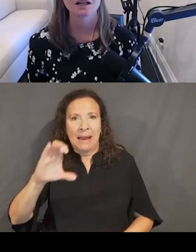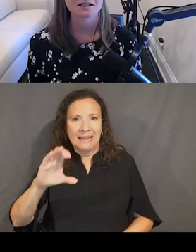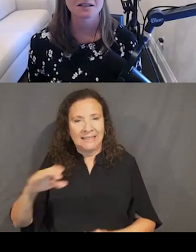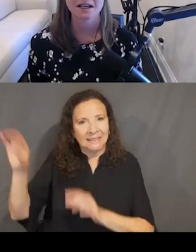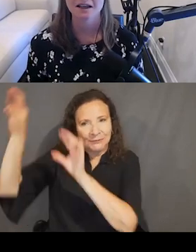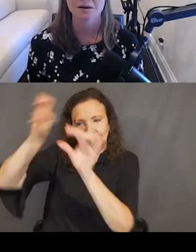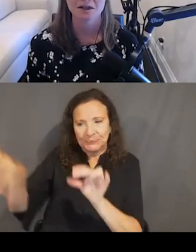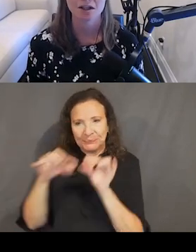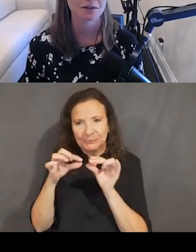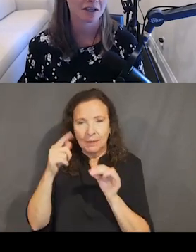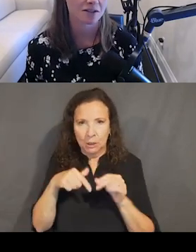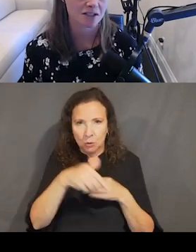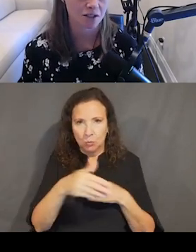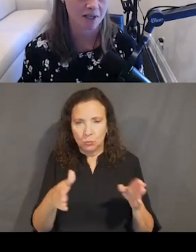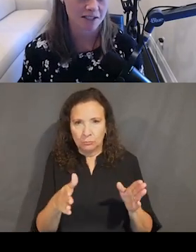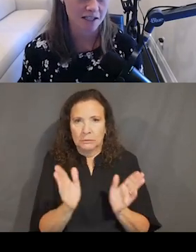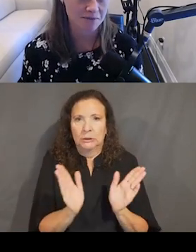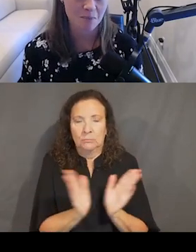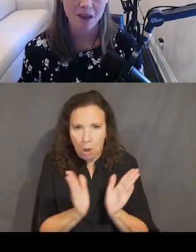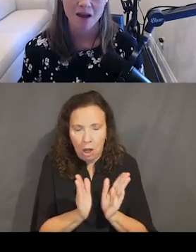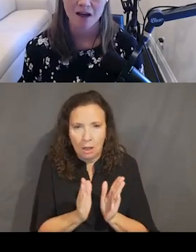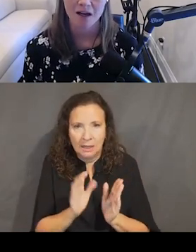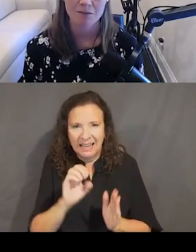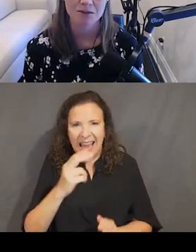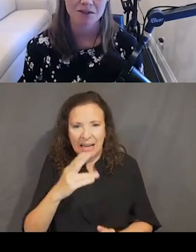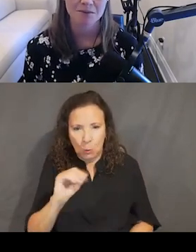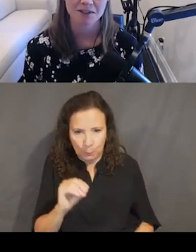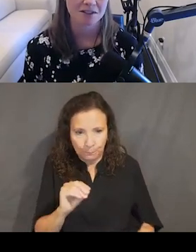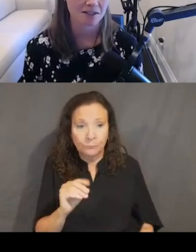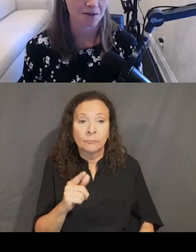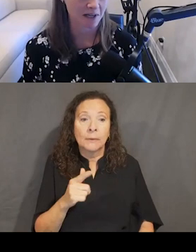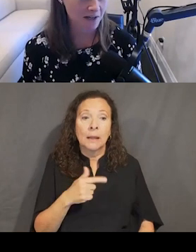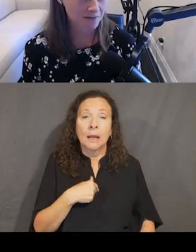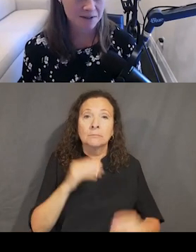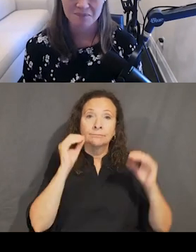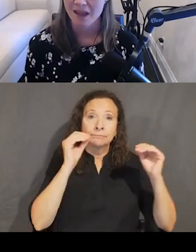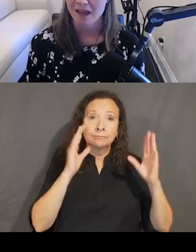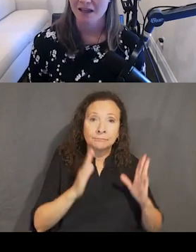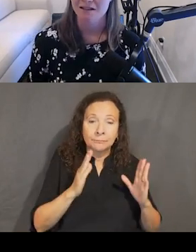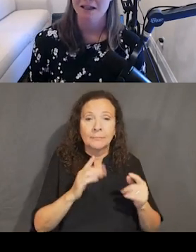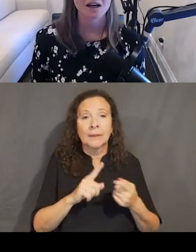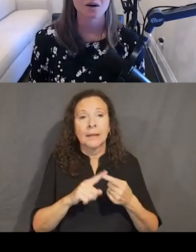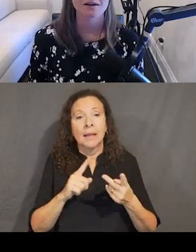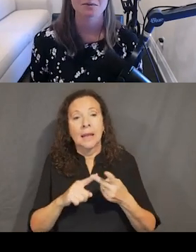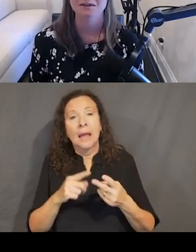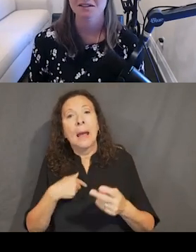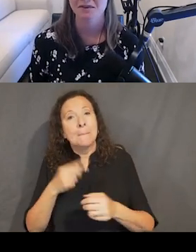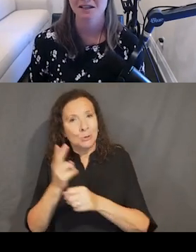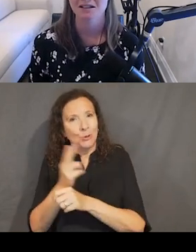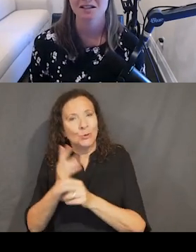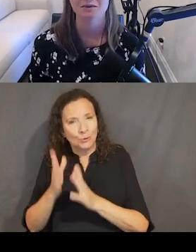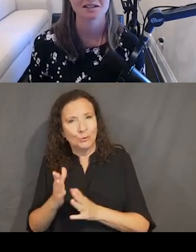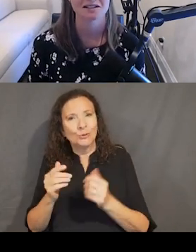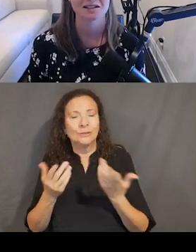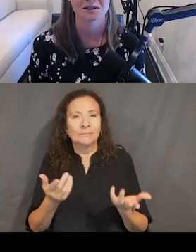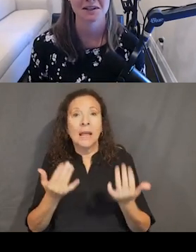So I like to say that I'm a human factors engineer by education. I'm a user experience designer by craft. And now I have the privilege of